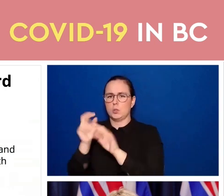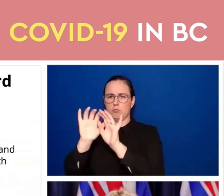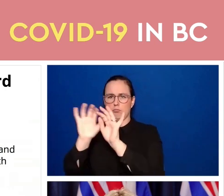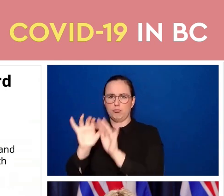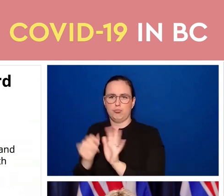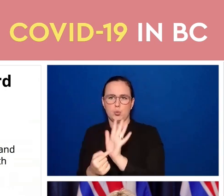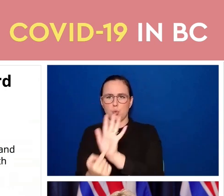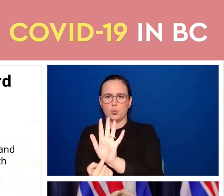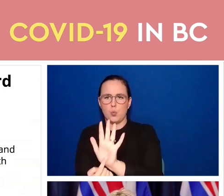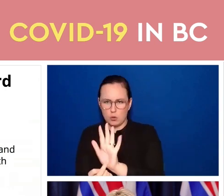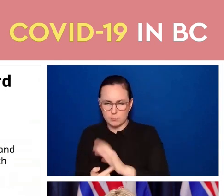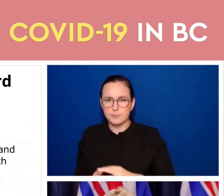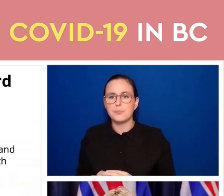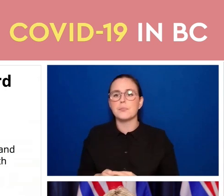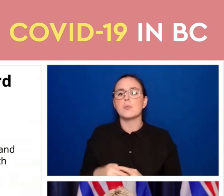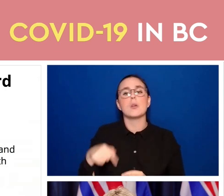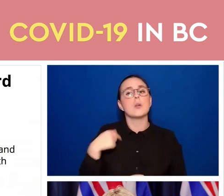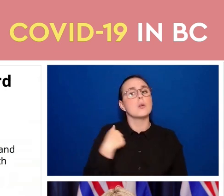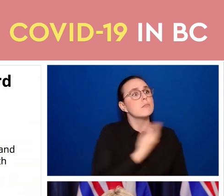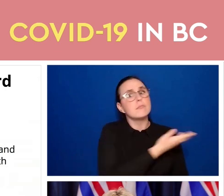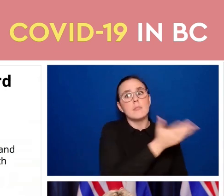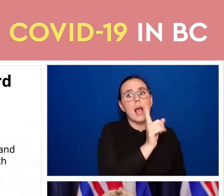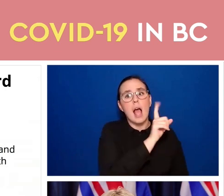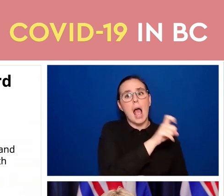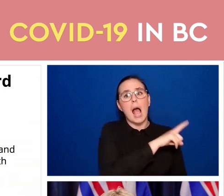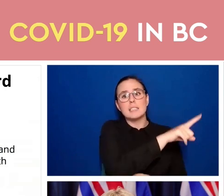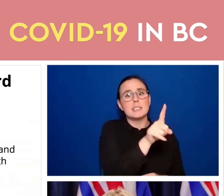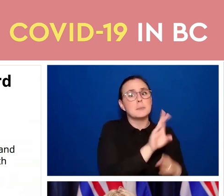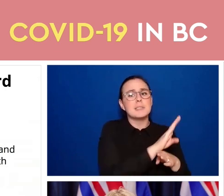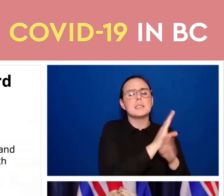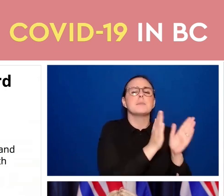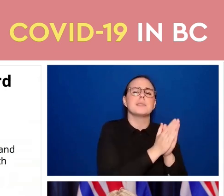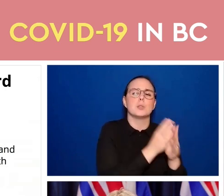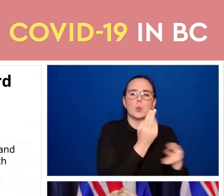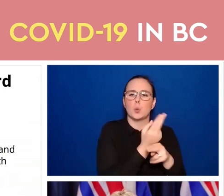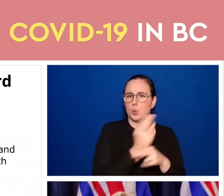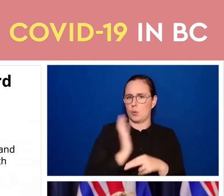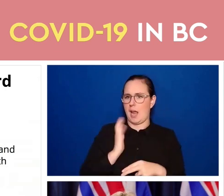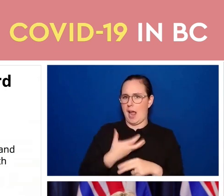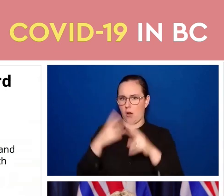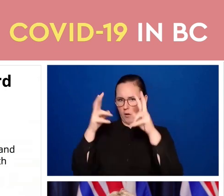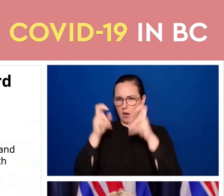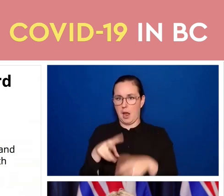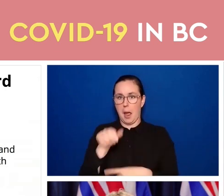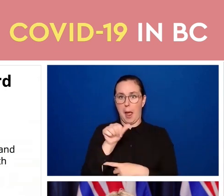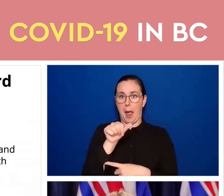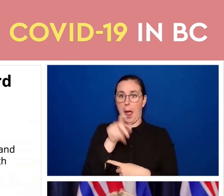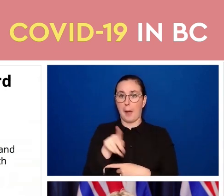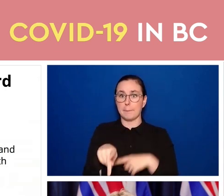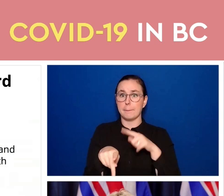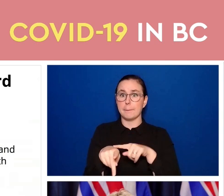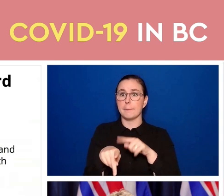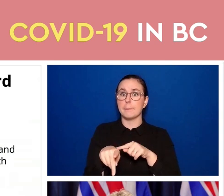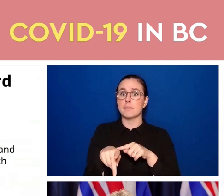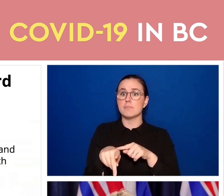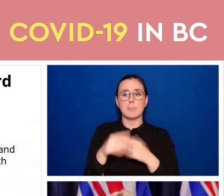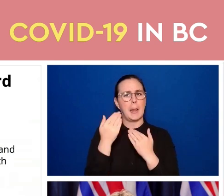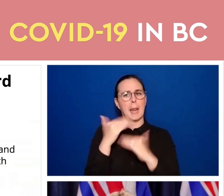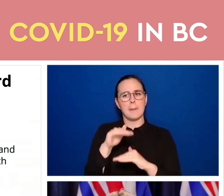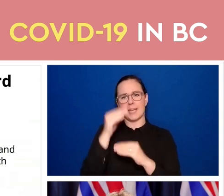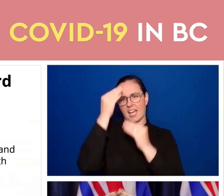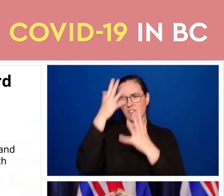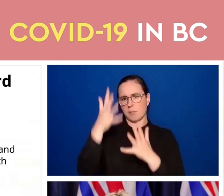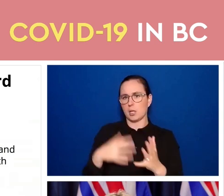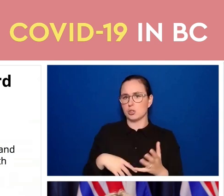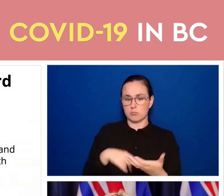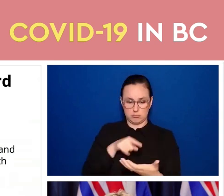which has very limited information so it only comes up with a report that tells you whether you're vaccinated or